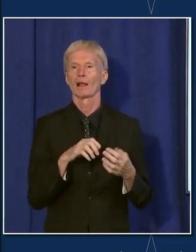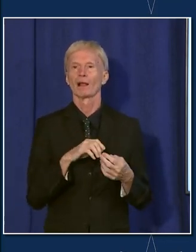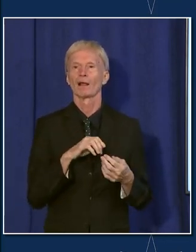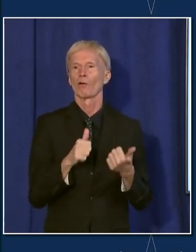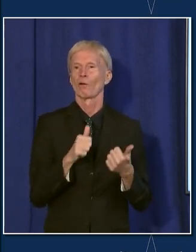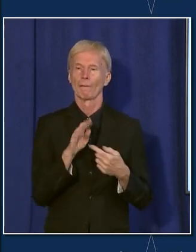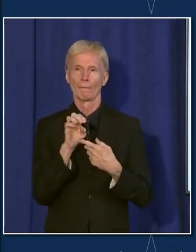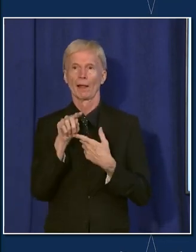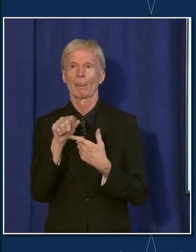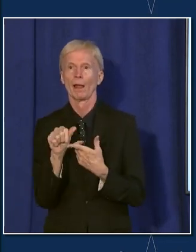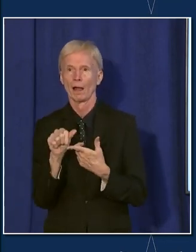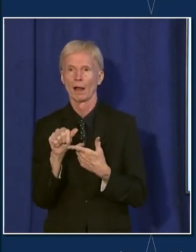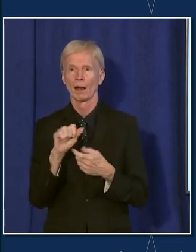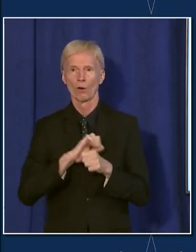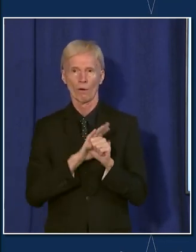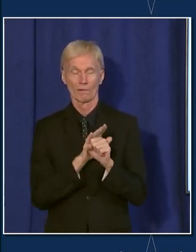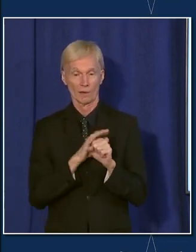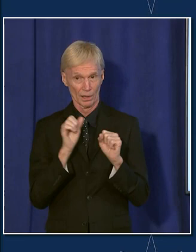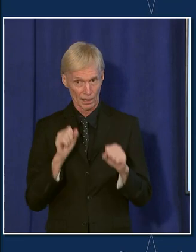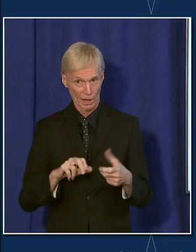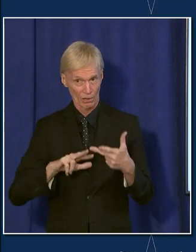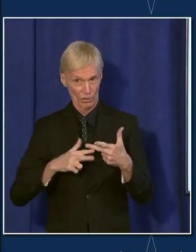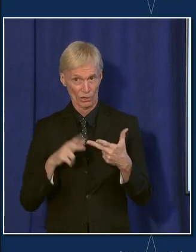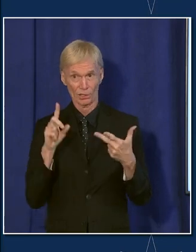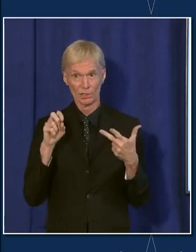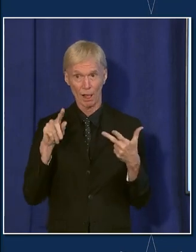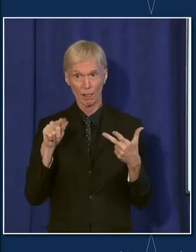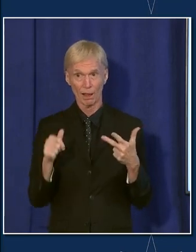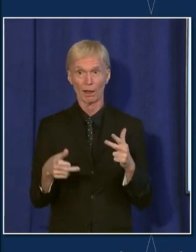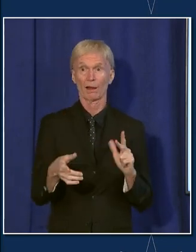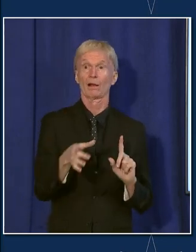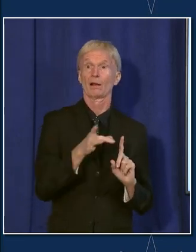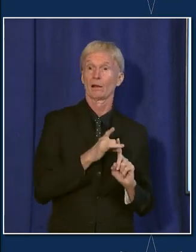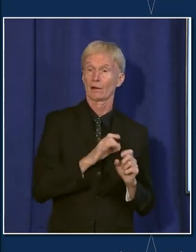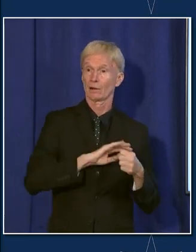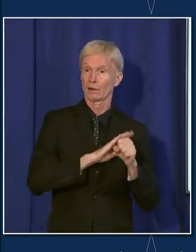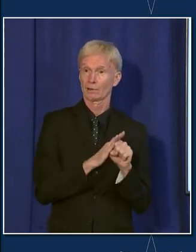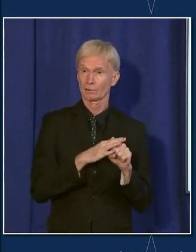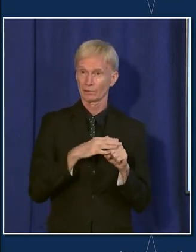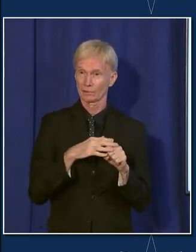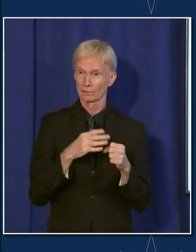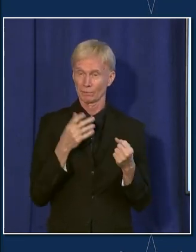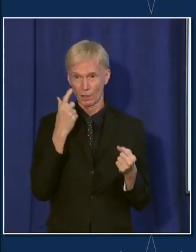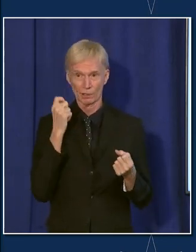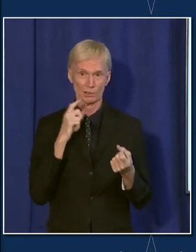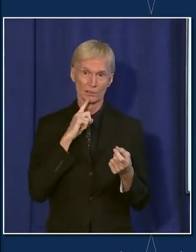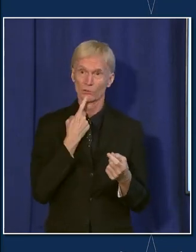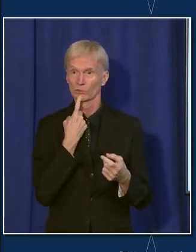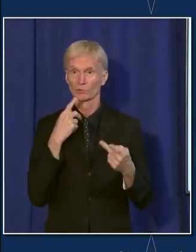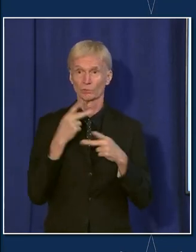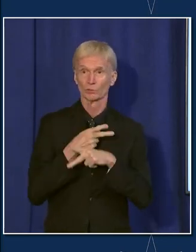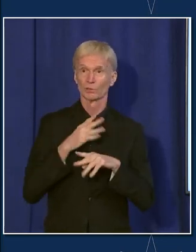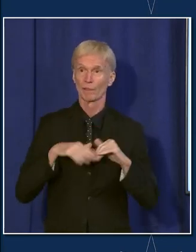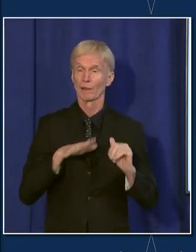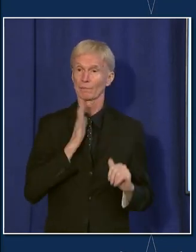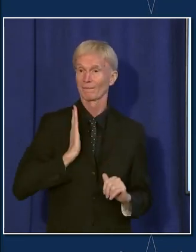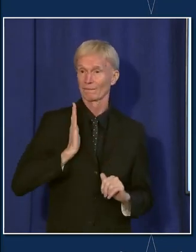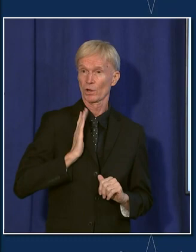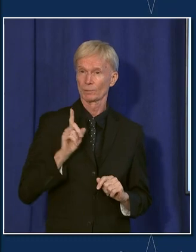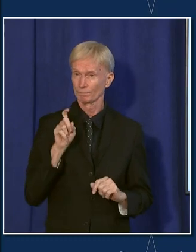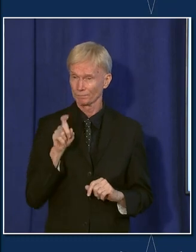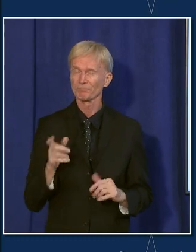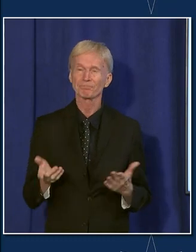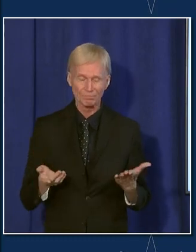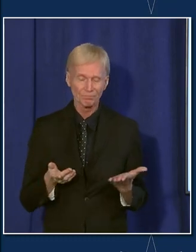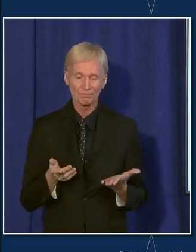likely are you to get reinfected with Delta, given the fact that it's so, so contagious? Yeah, it's a good question. And this is